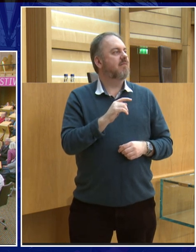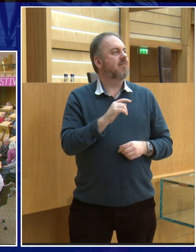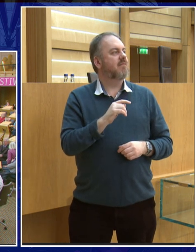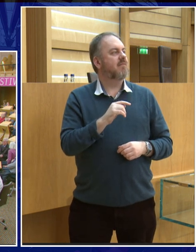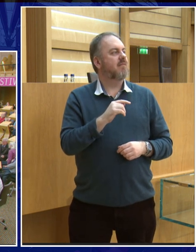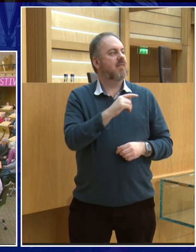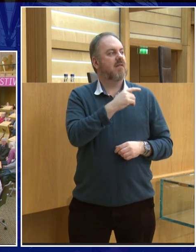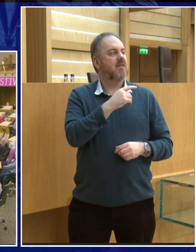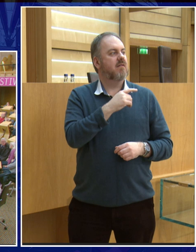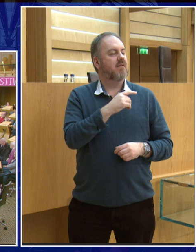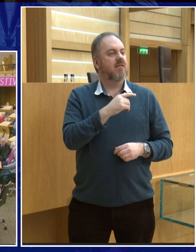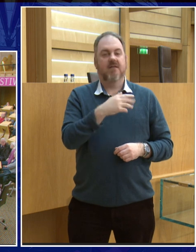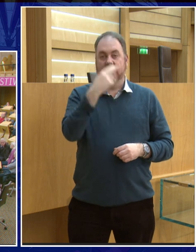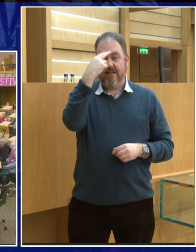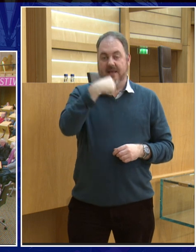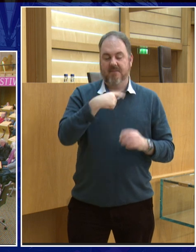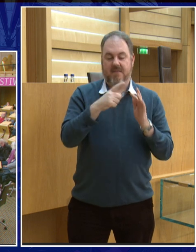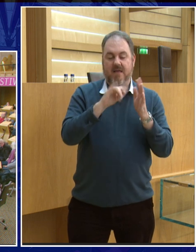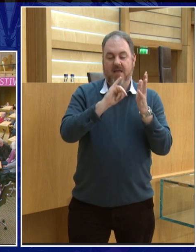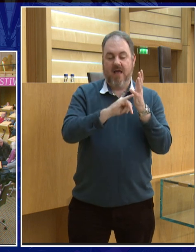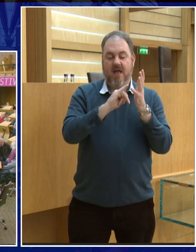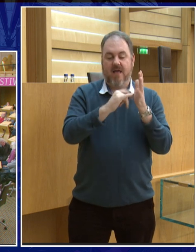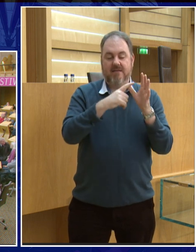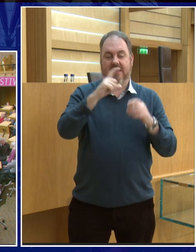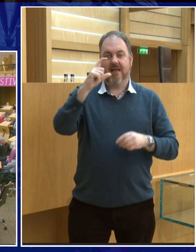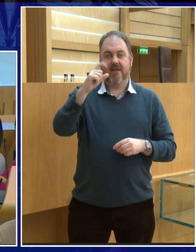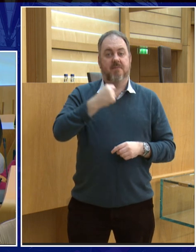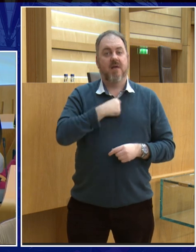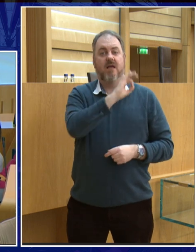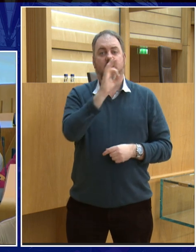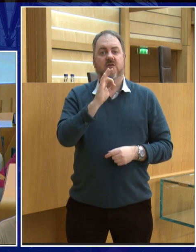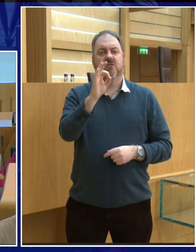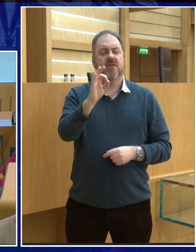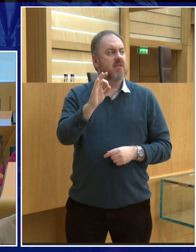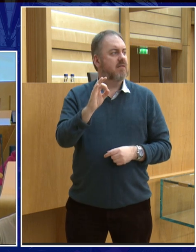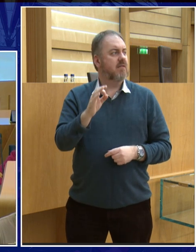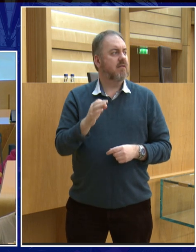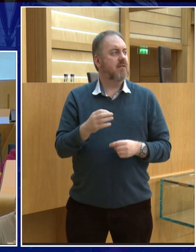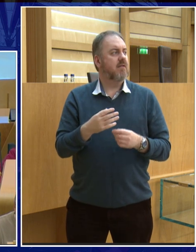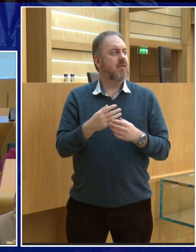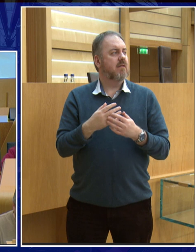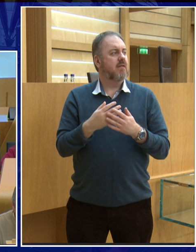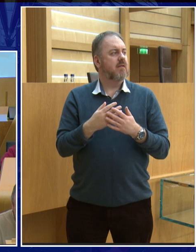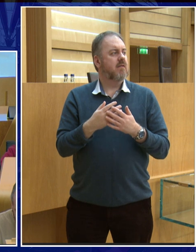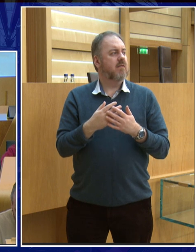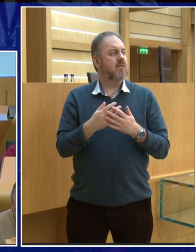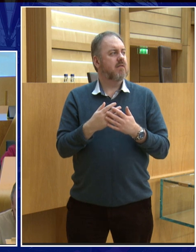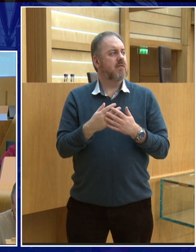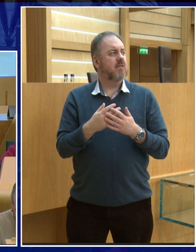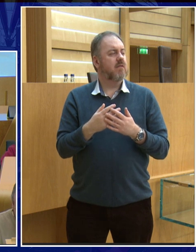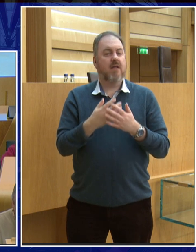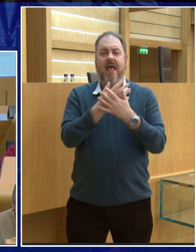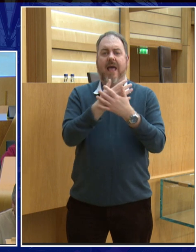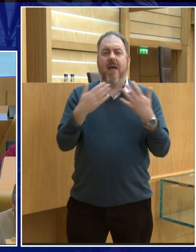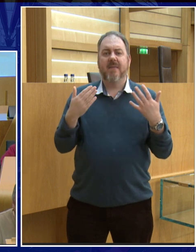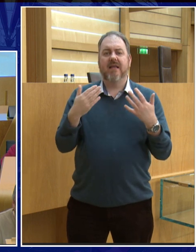That's you, yes My name's Isaac and my question is how many moons can you fit into the earth? How many moons can you